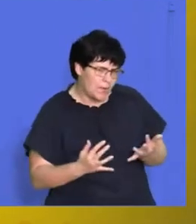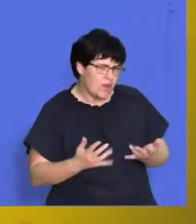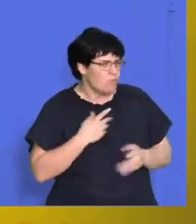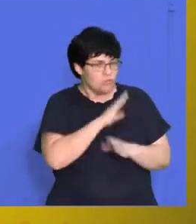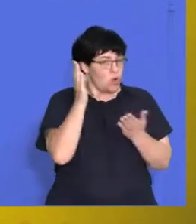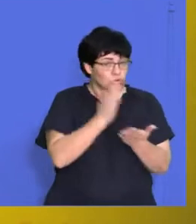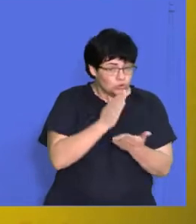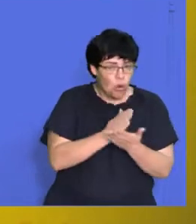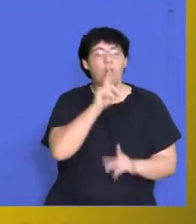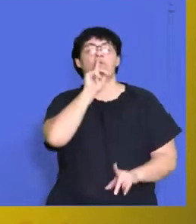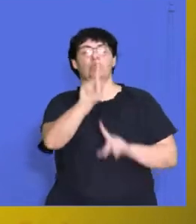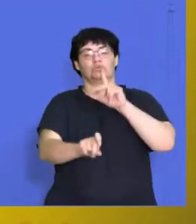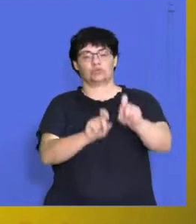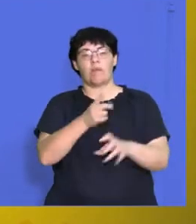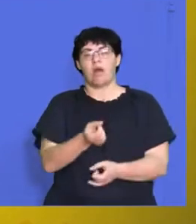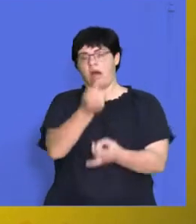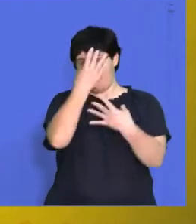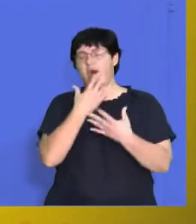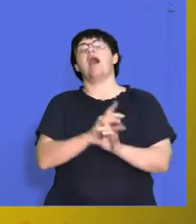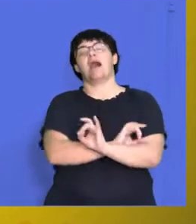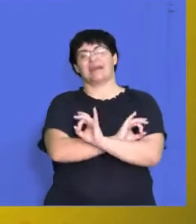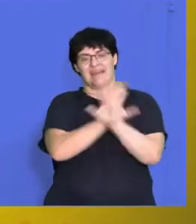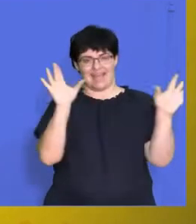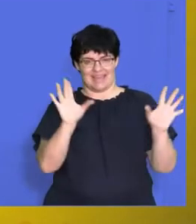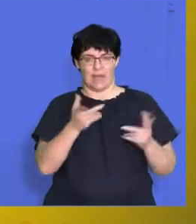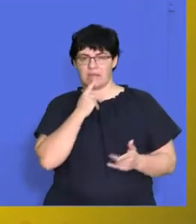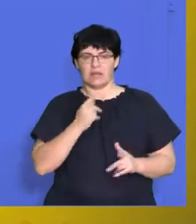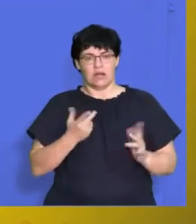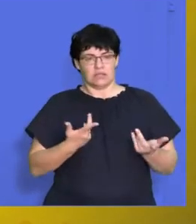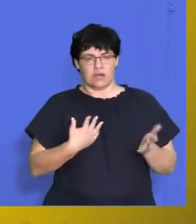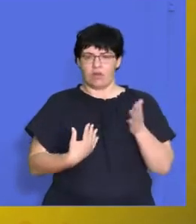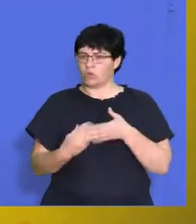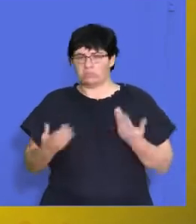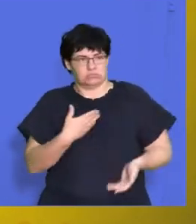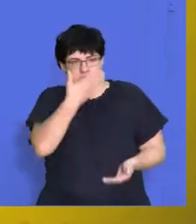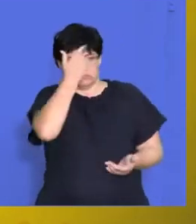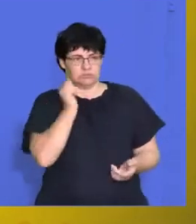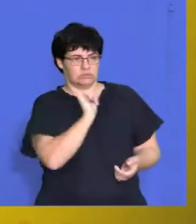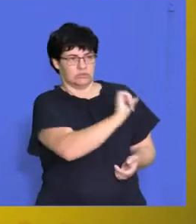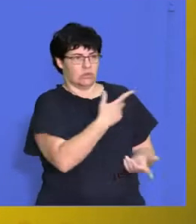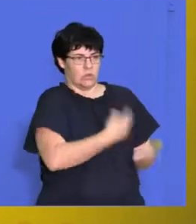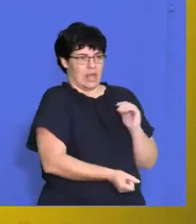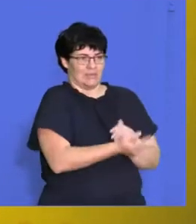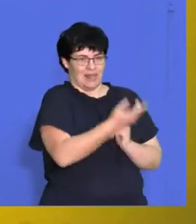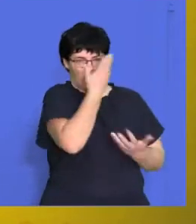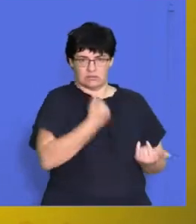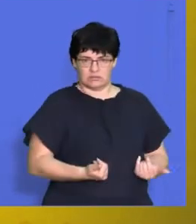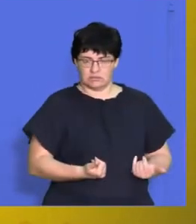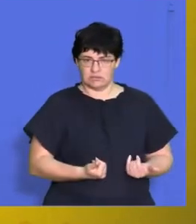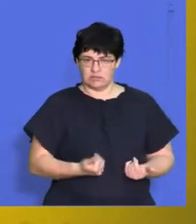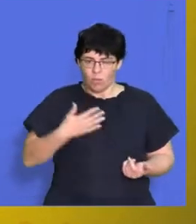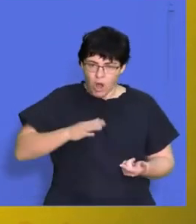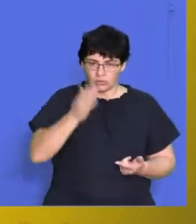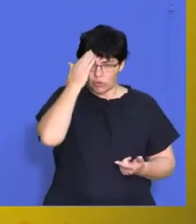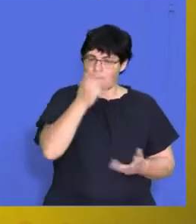ask questions that are going to provide clarity for you. You also don't want to be left in a situation where you really want to know something about the